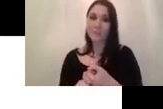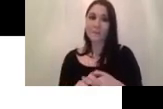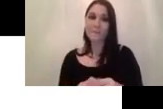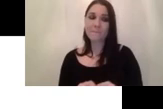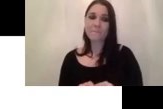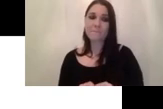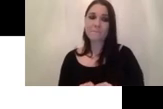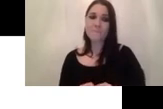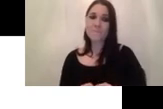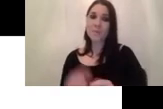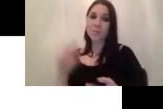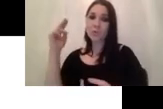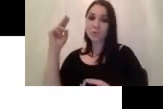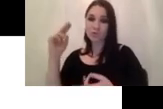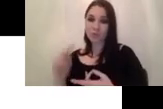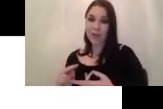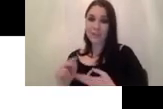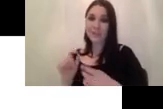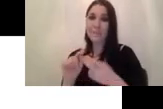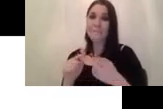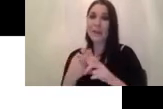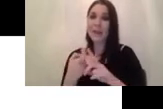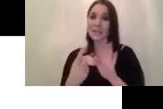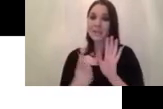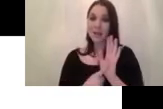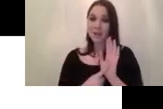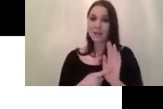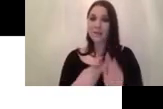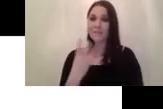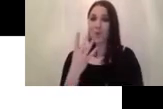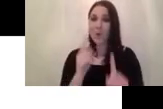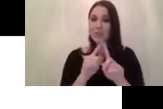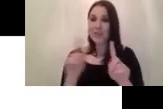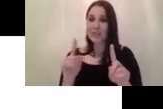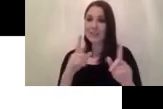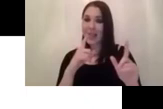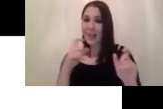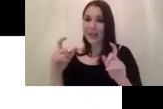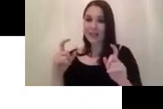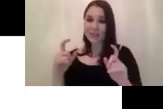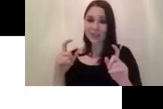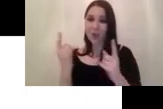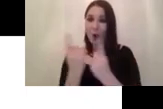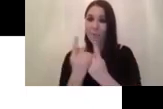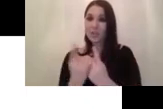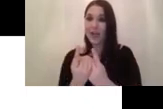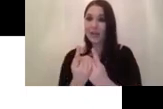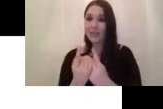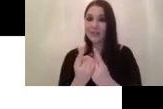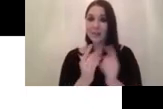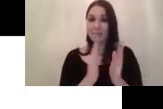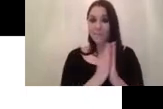pixel about the four distances to the image border sorry to the object border um